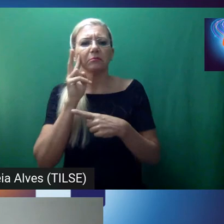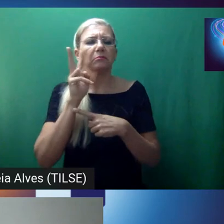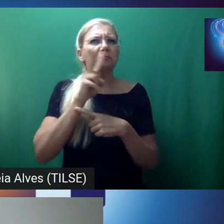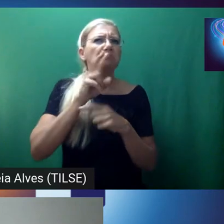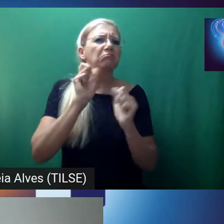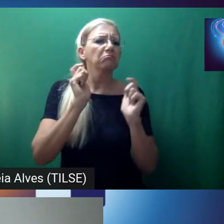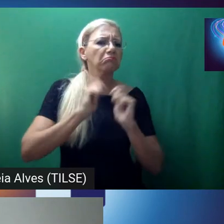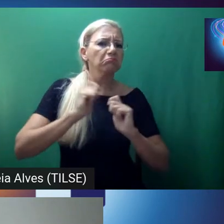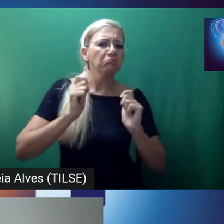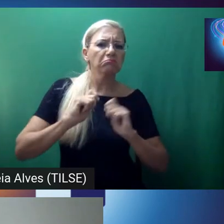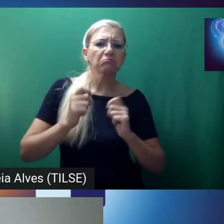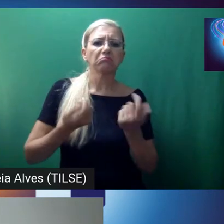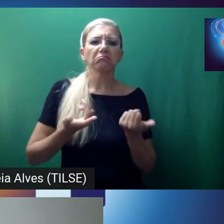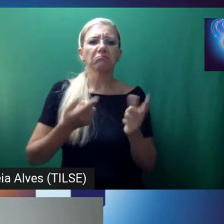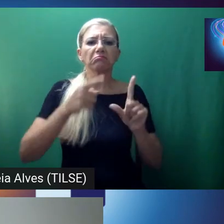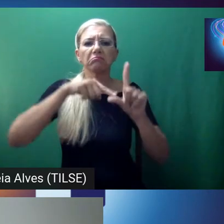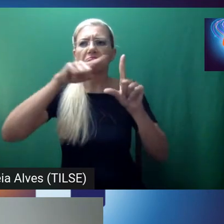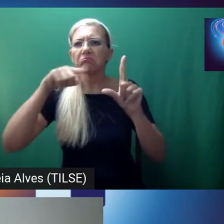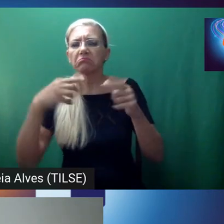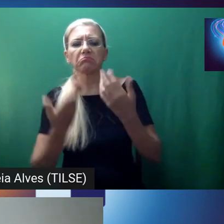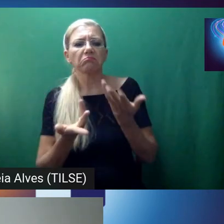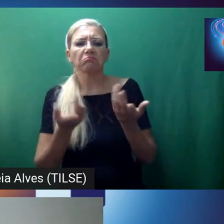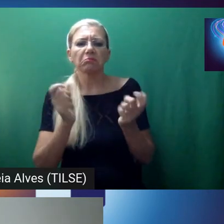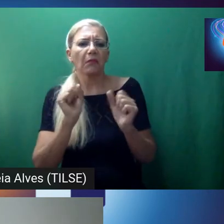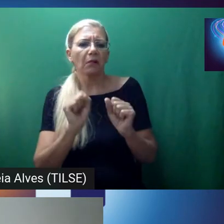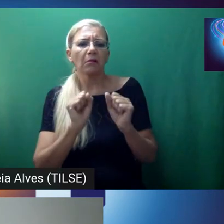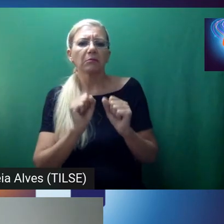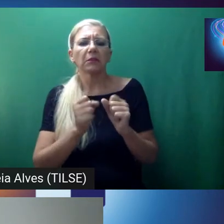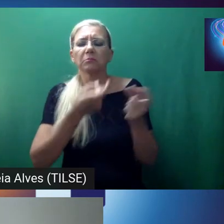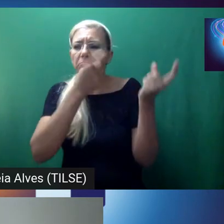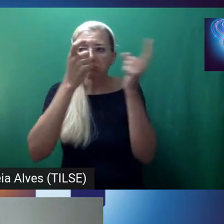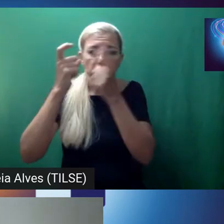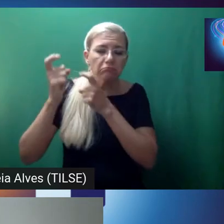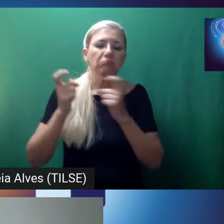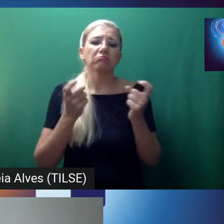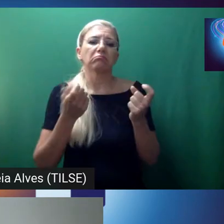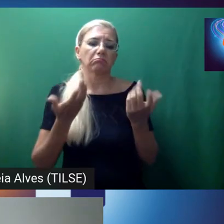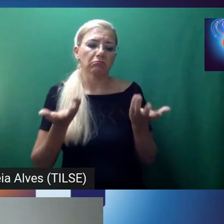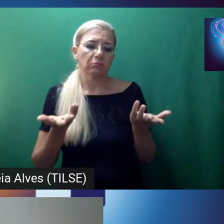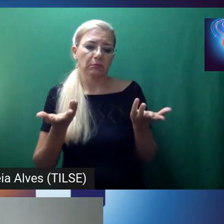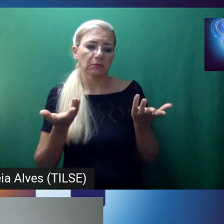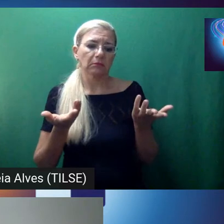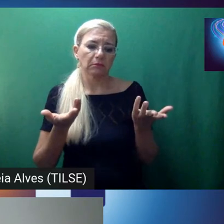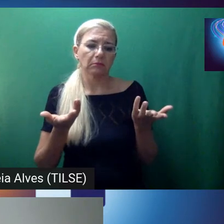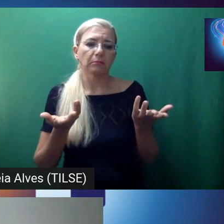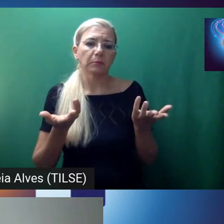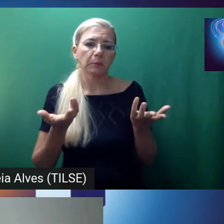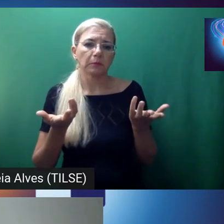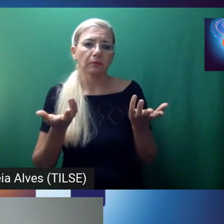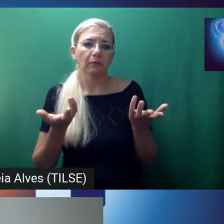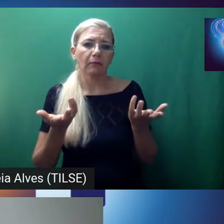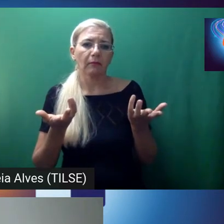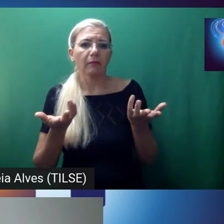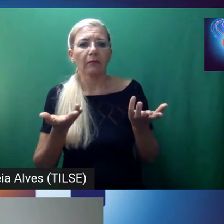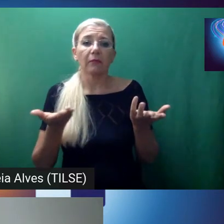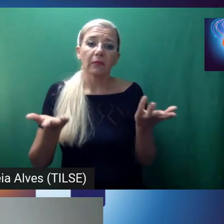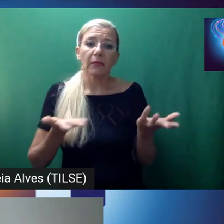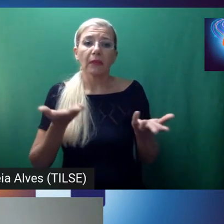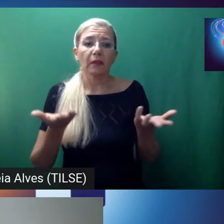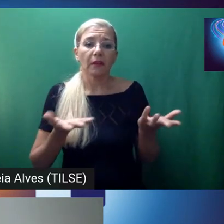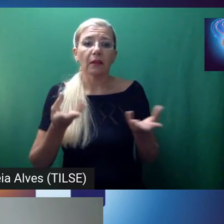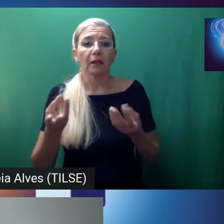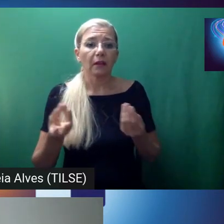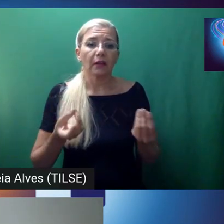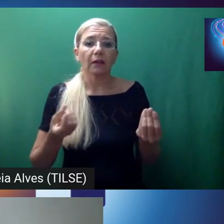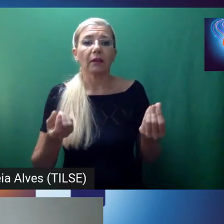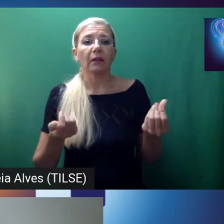or a chart with data and they can discuss that in, I guess, an